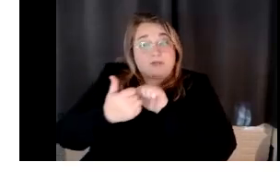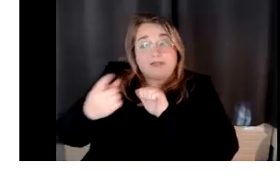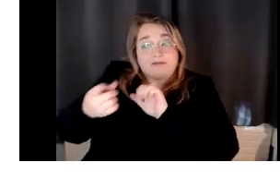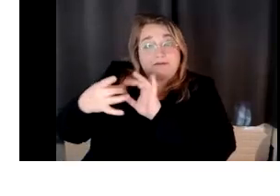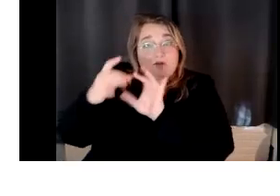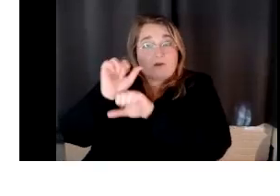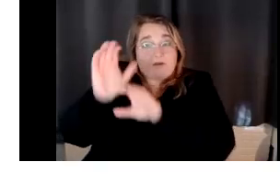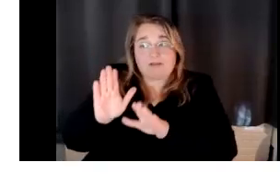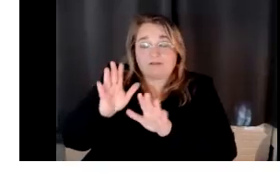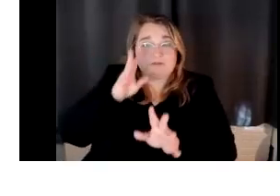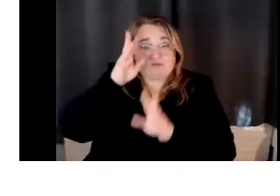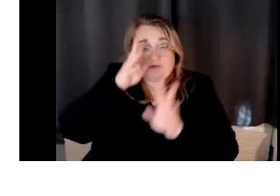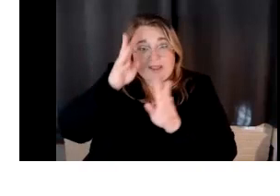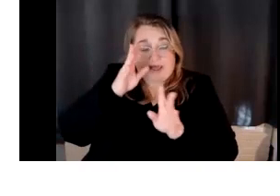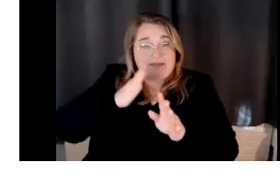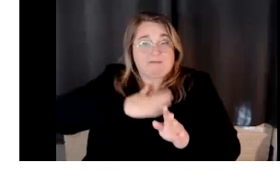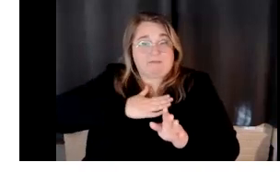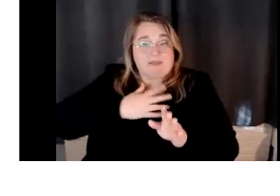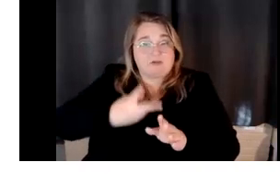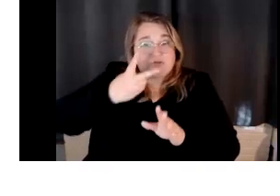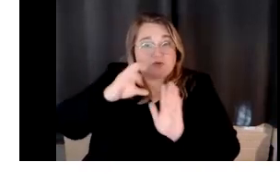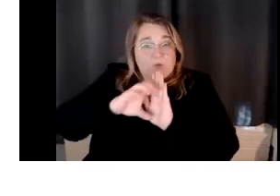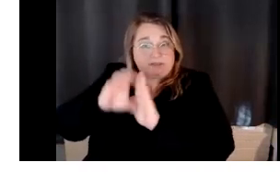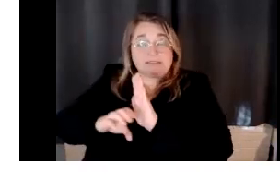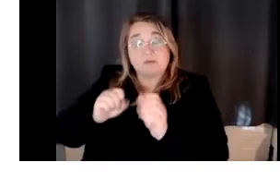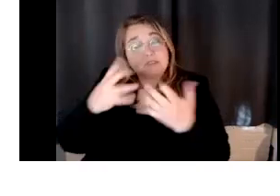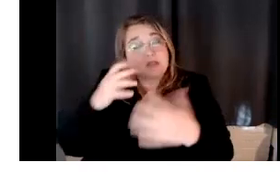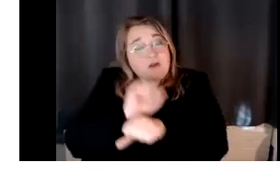was a lot of work, but it was fun doing it. Um,